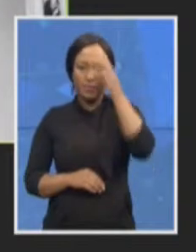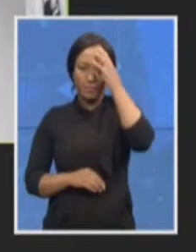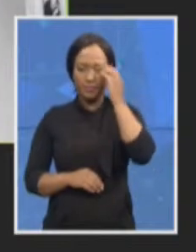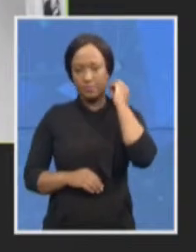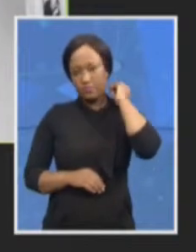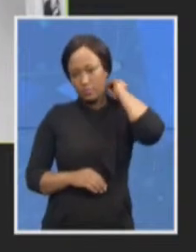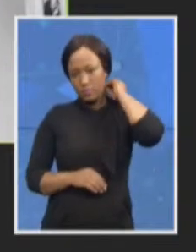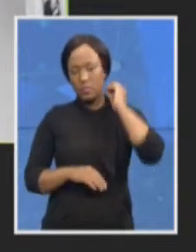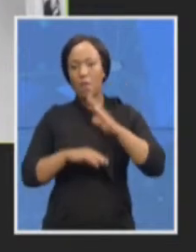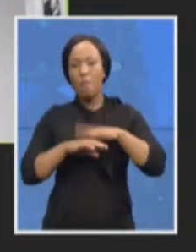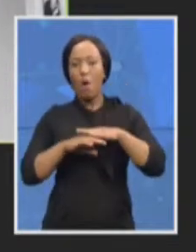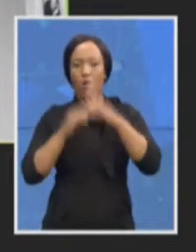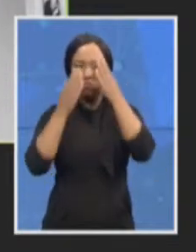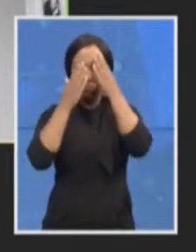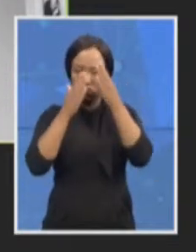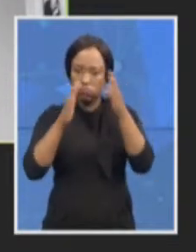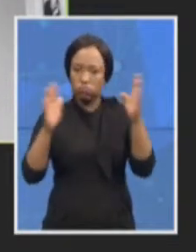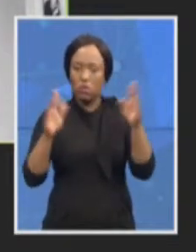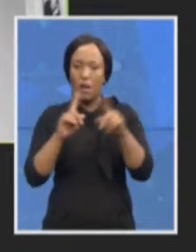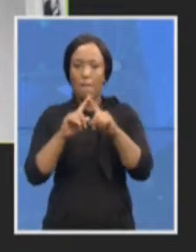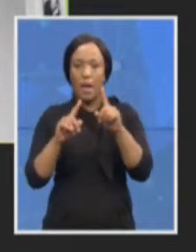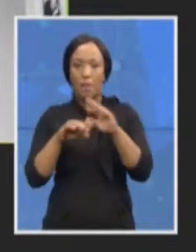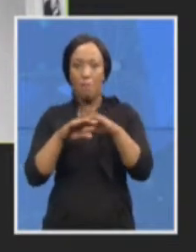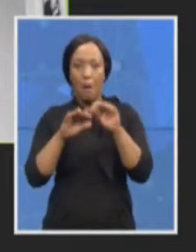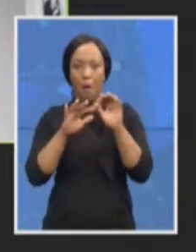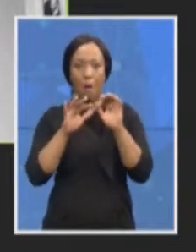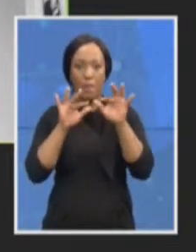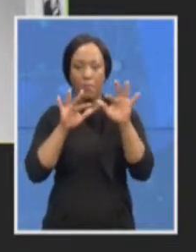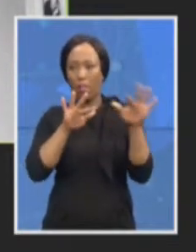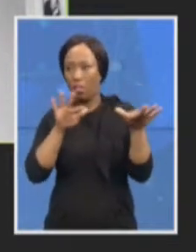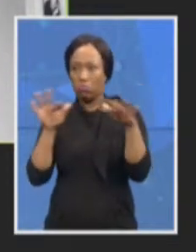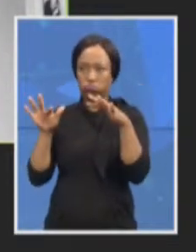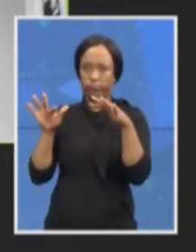a lot of attention in the media, we will deal with this first.